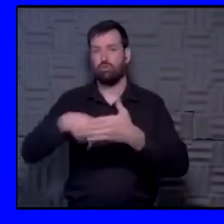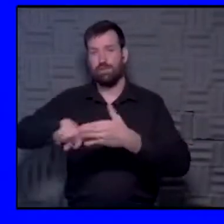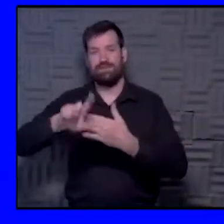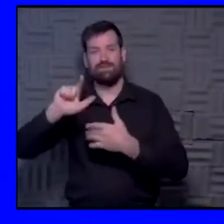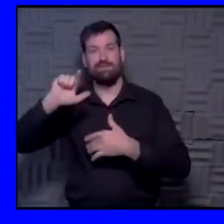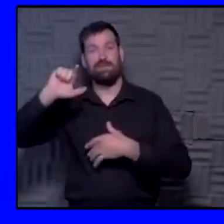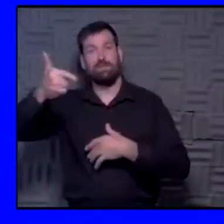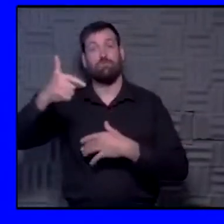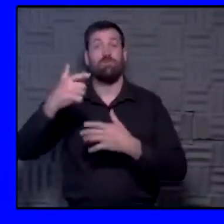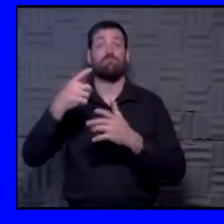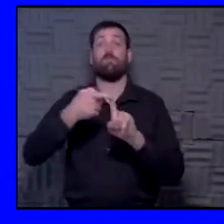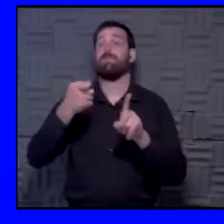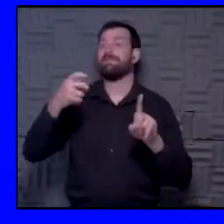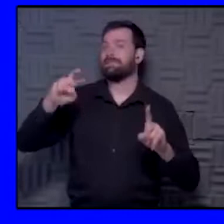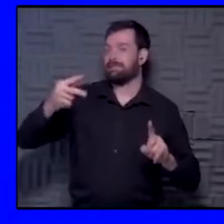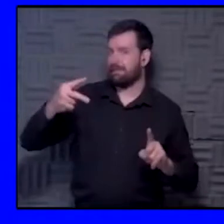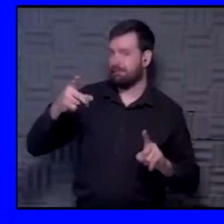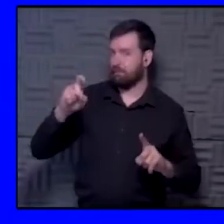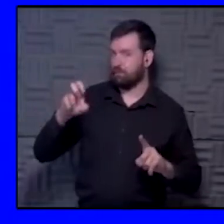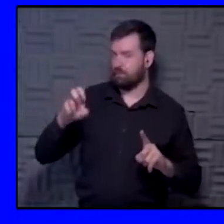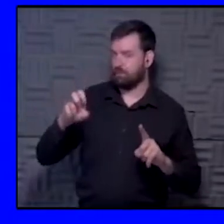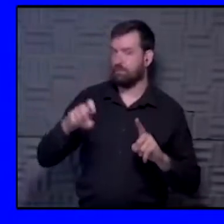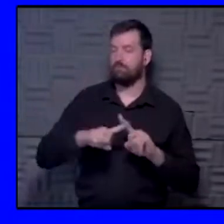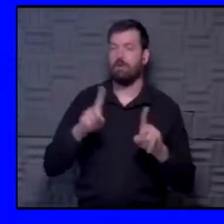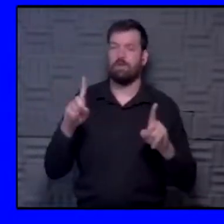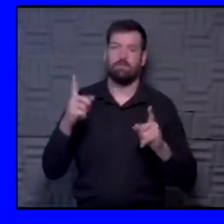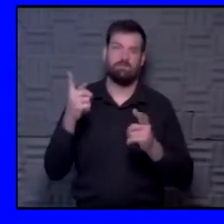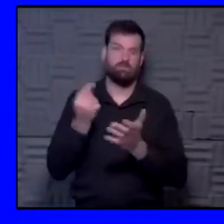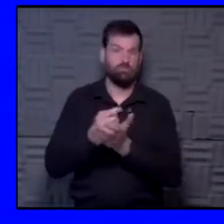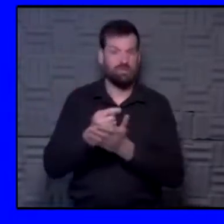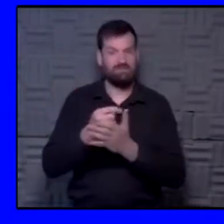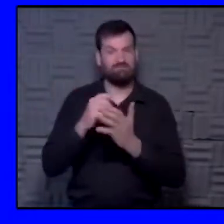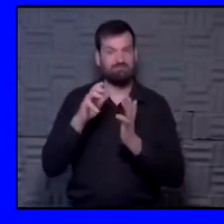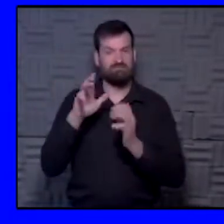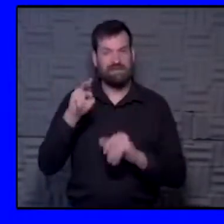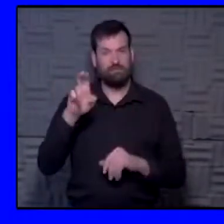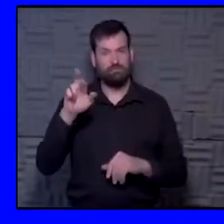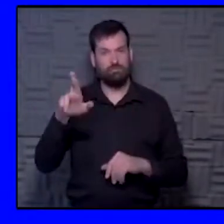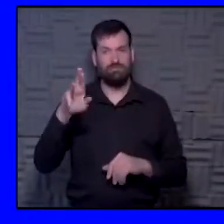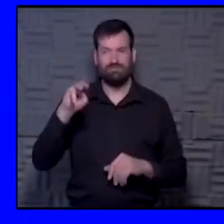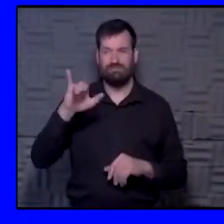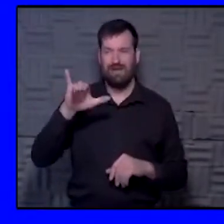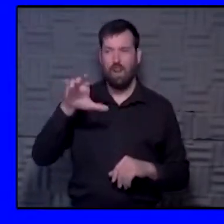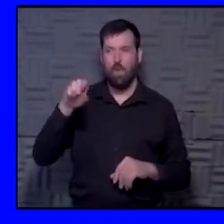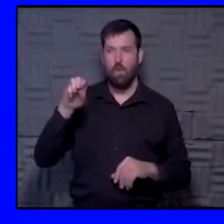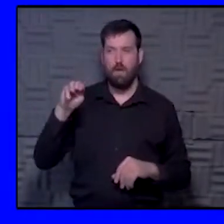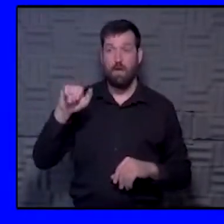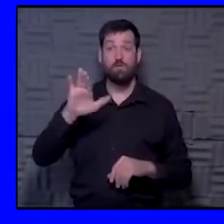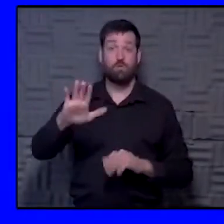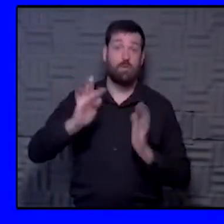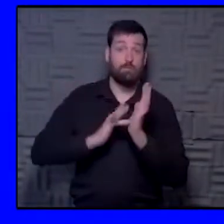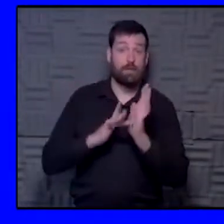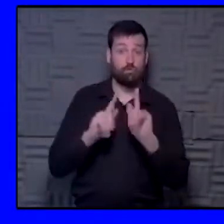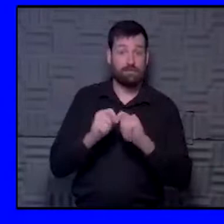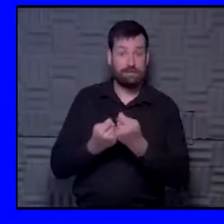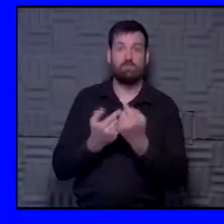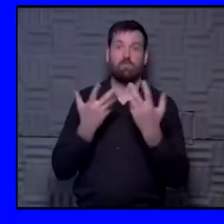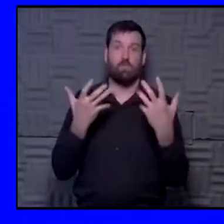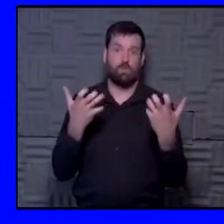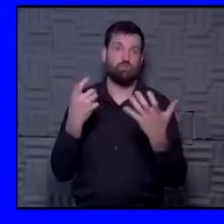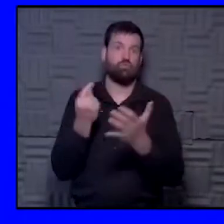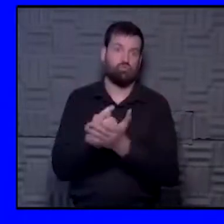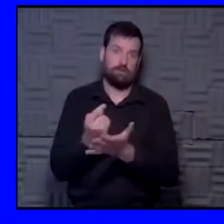to weigh that versus the benefit of treating that myeloma. And it sounds like your medical team is wanting to treat that